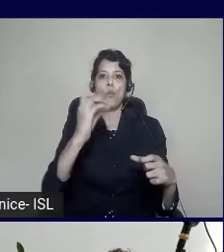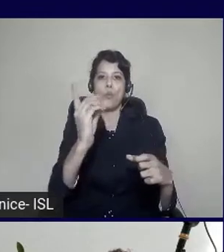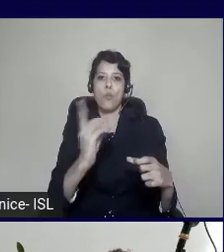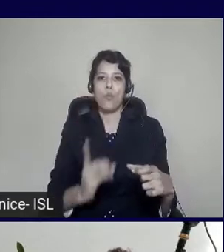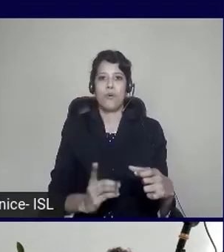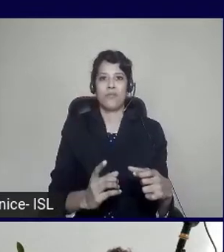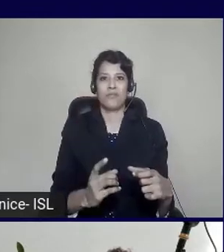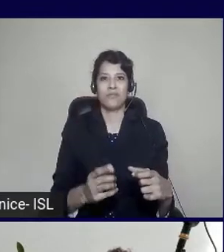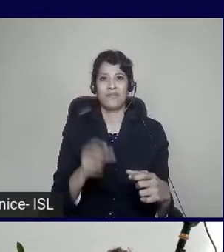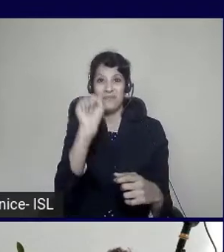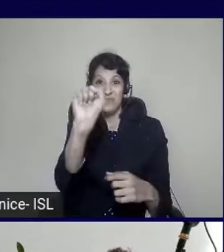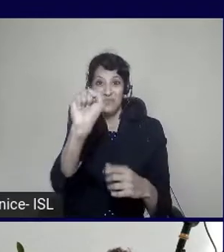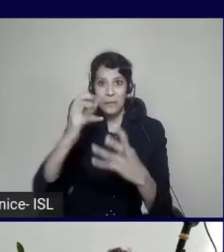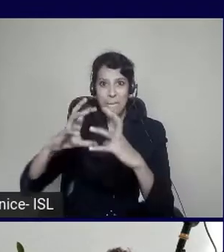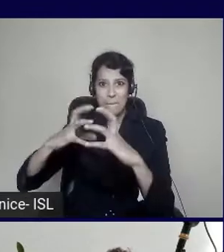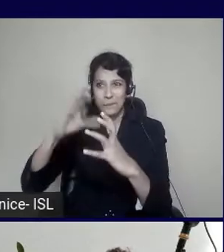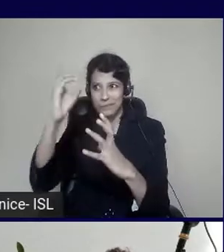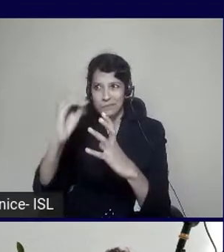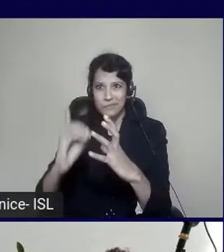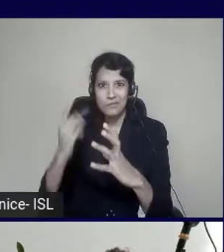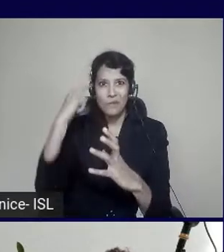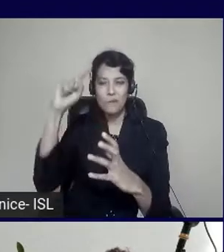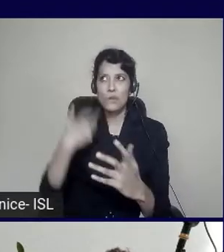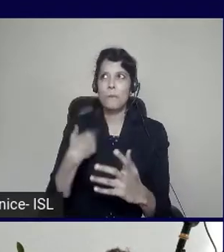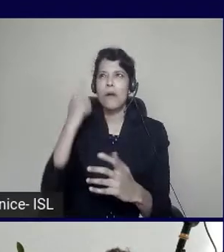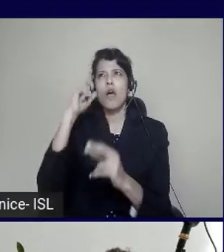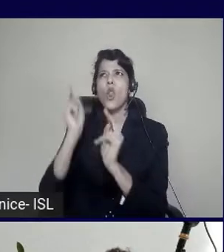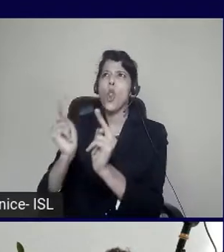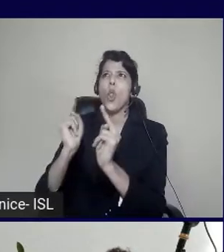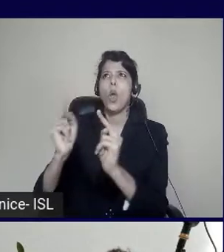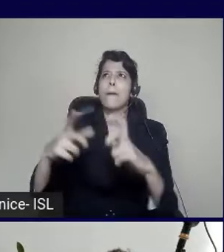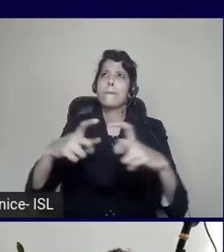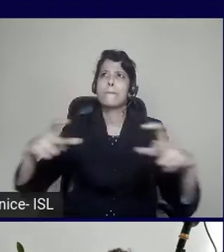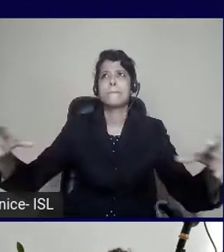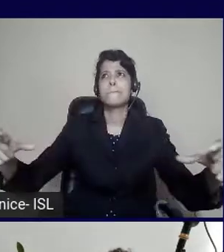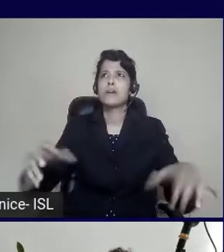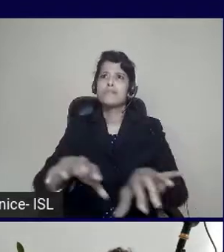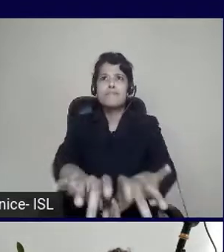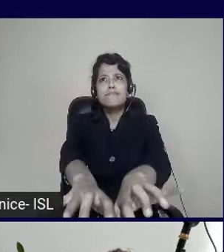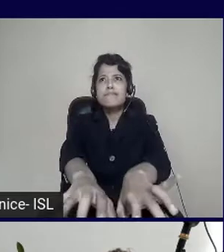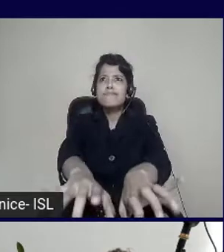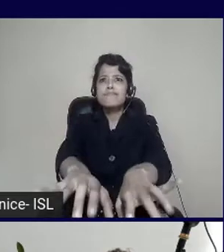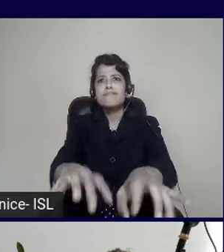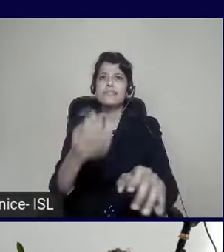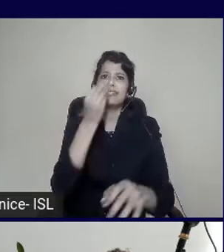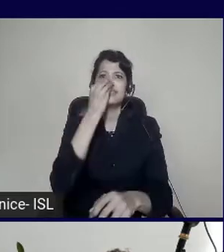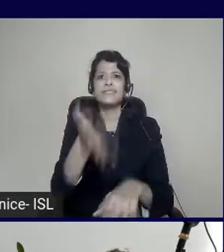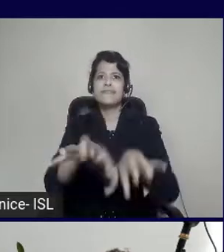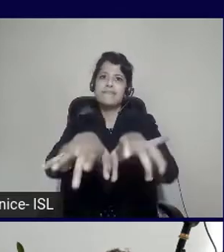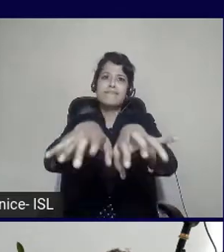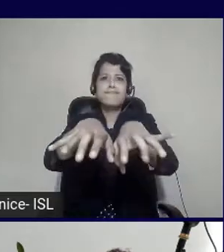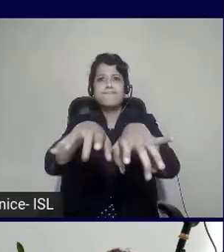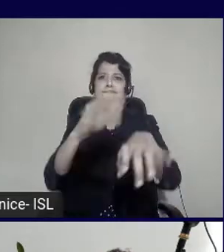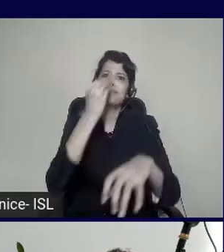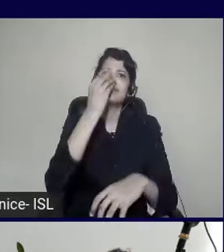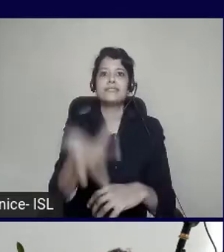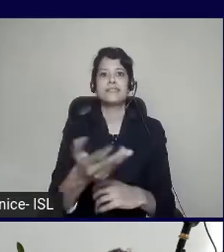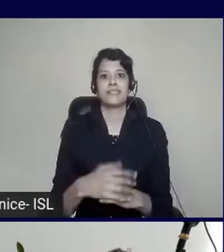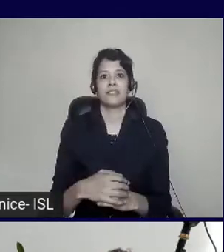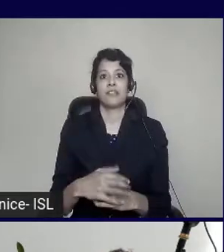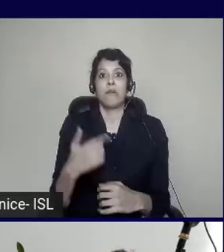you might not design it for someone who has such short arms. But for example, most people who have cars